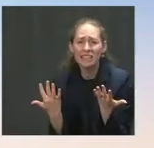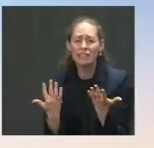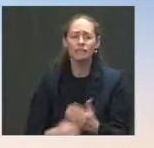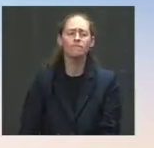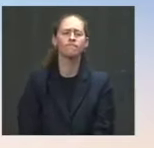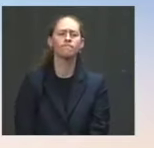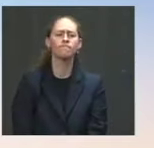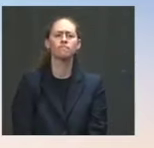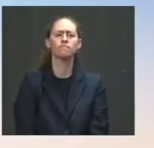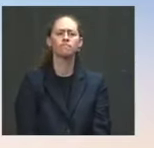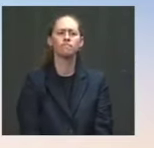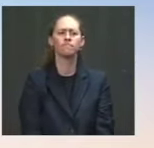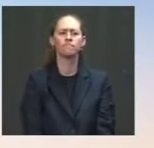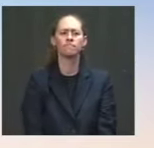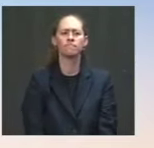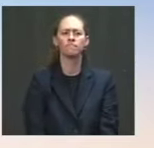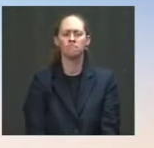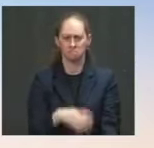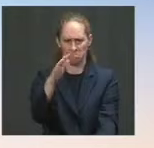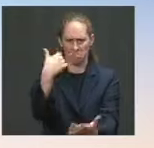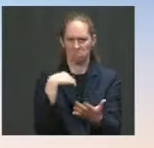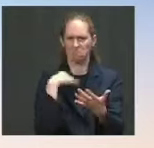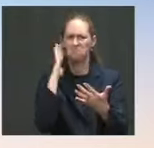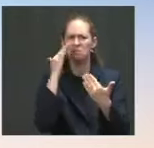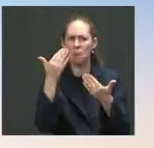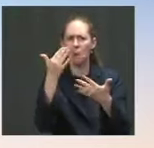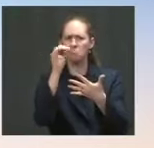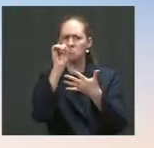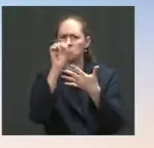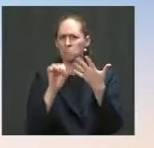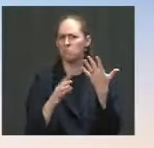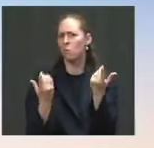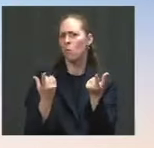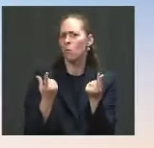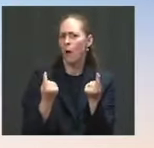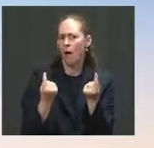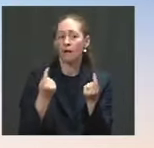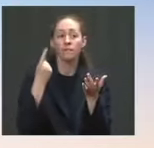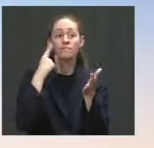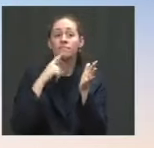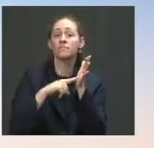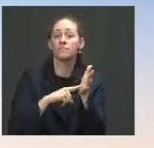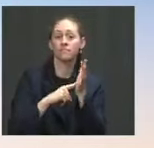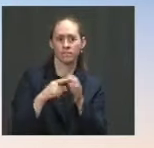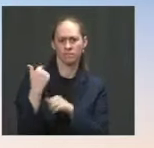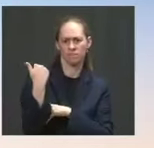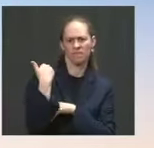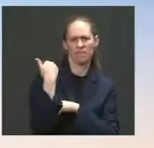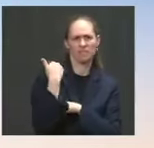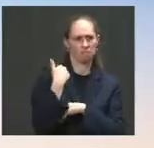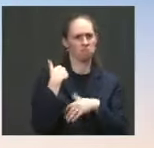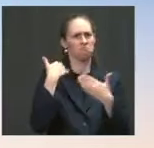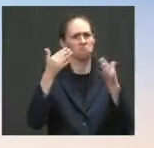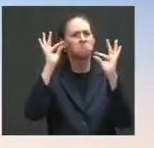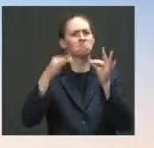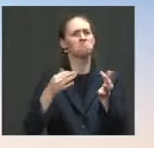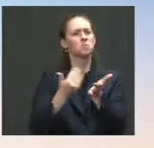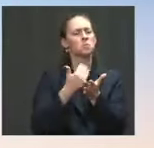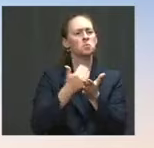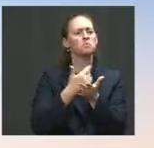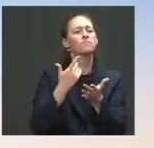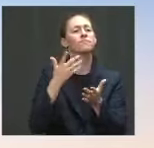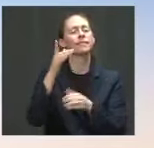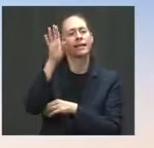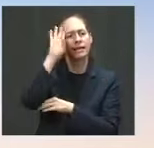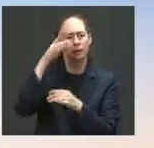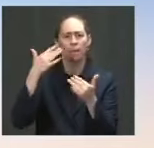that we're taking, some of them that have been newly implemented over the last week or two. And I know there's been a lot of news going